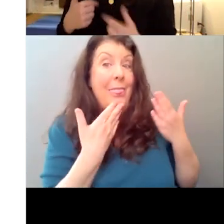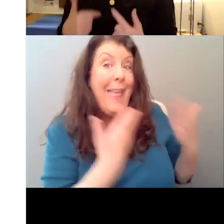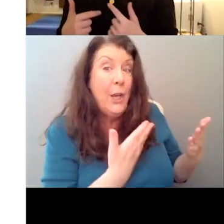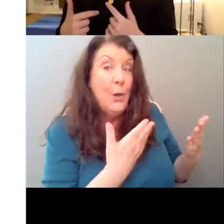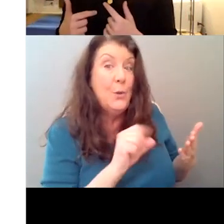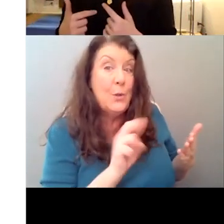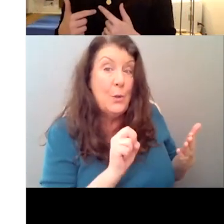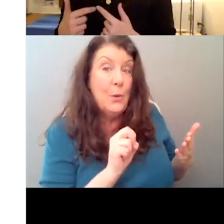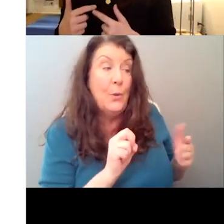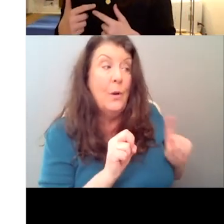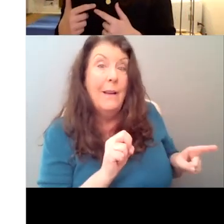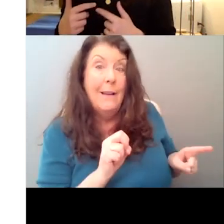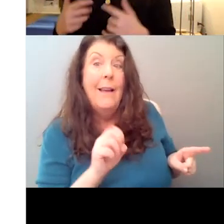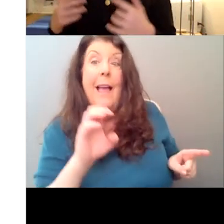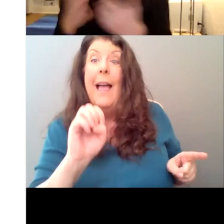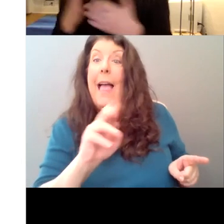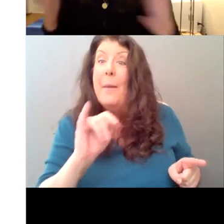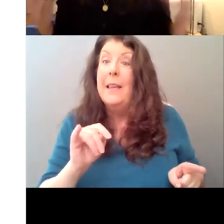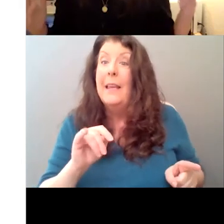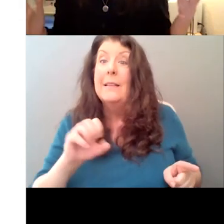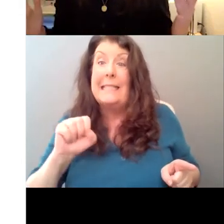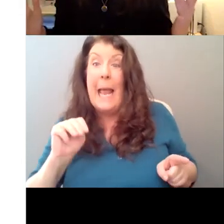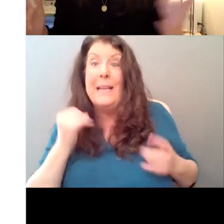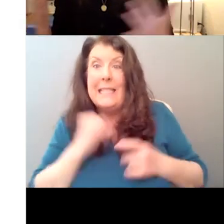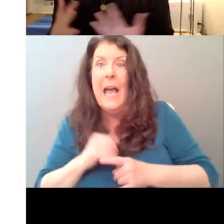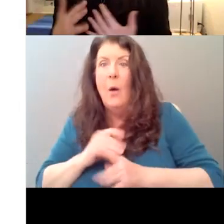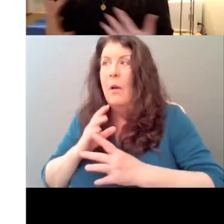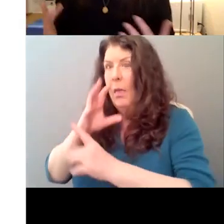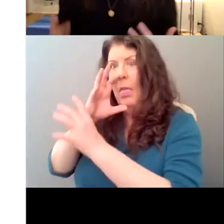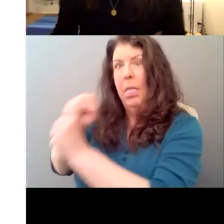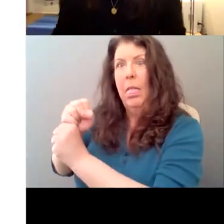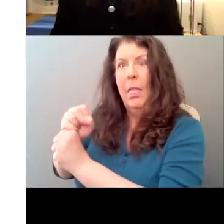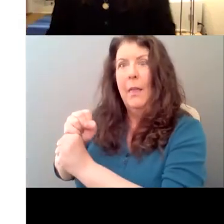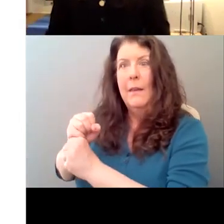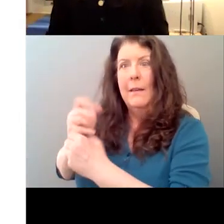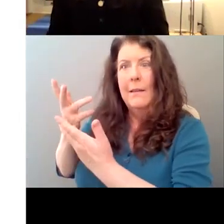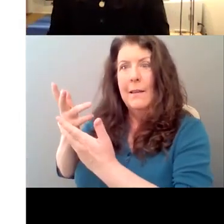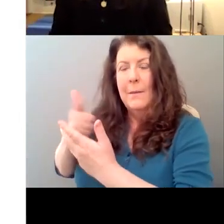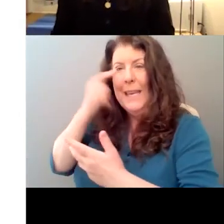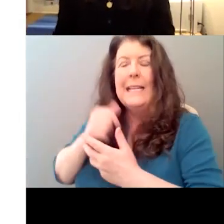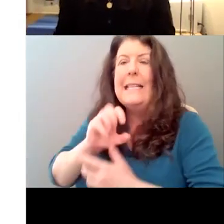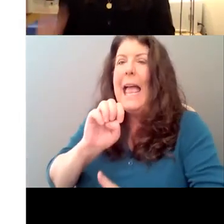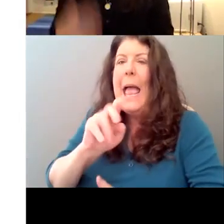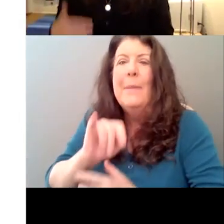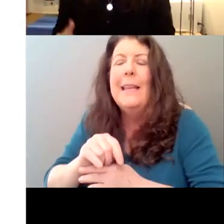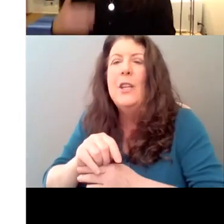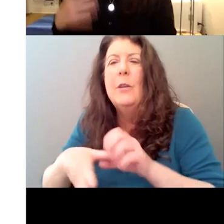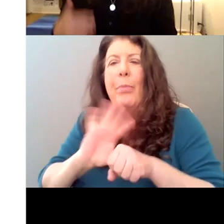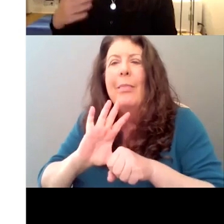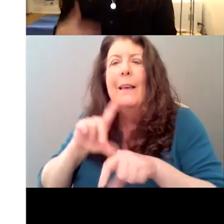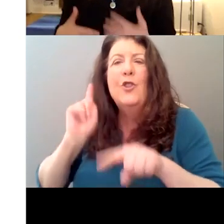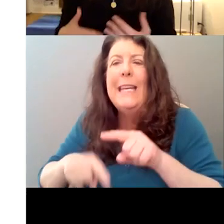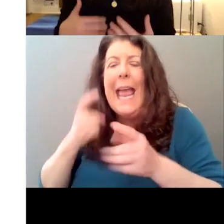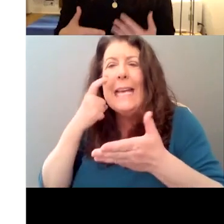her like sexual interest as well, because Emily sort of can't tell the difference between a professional and a personal interest. And also she's been cut off